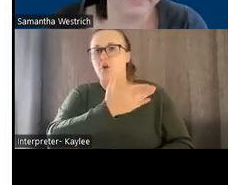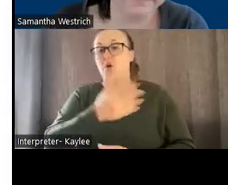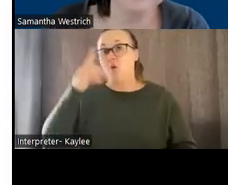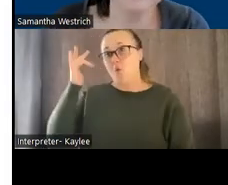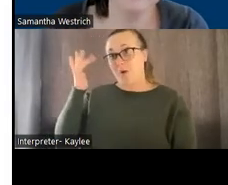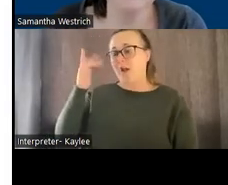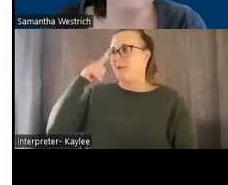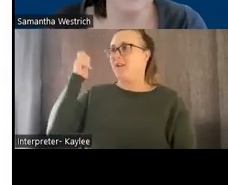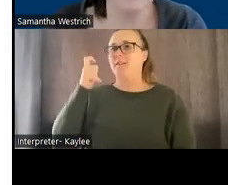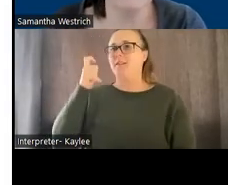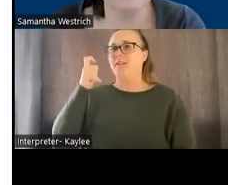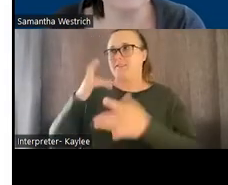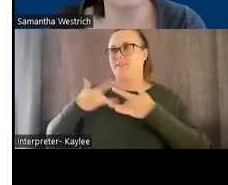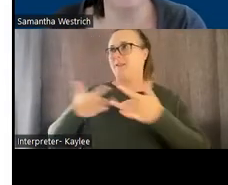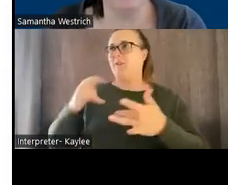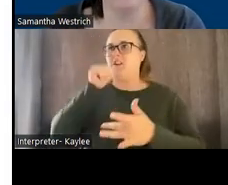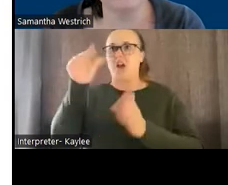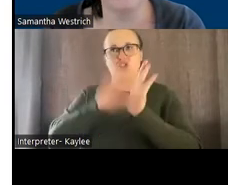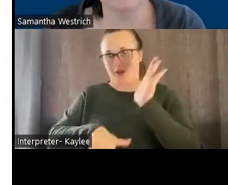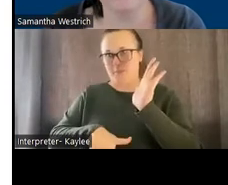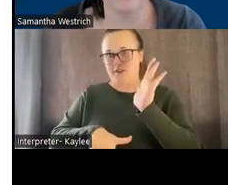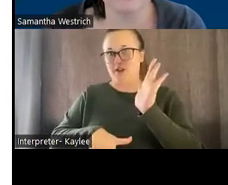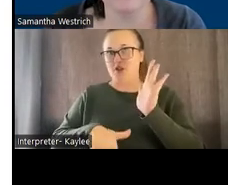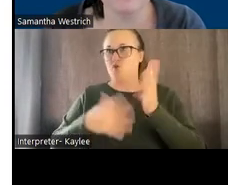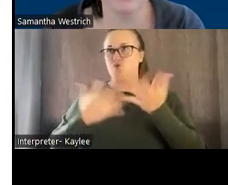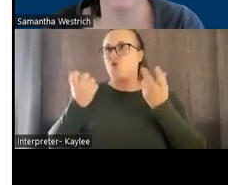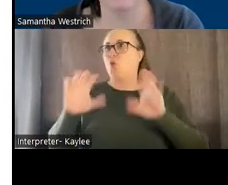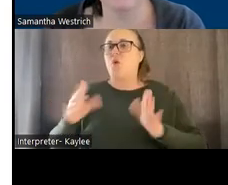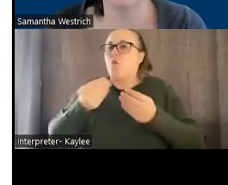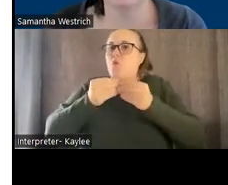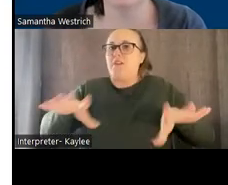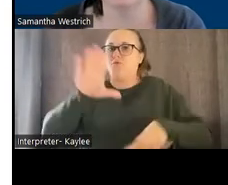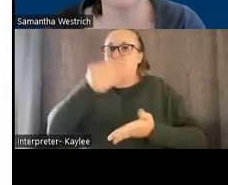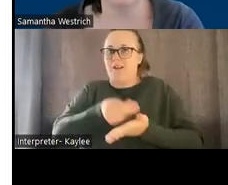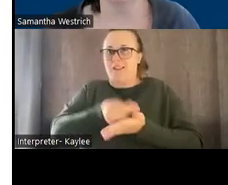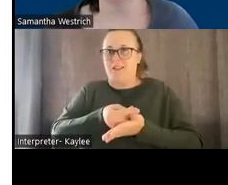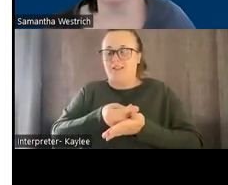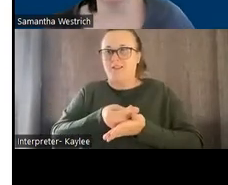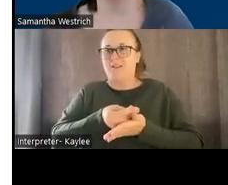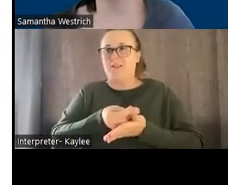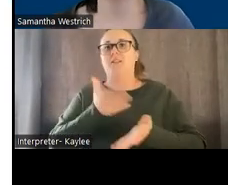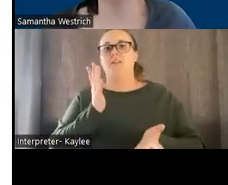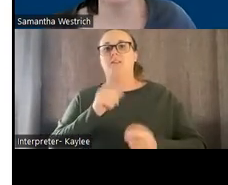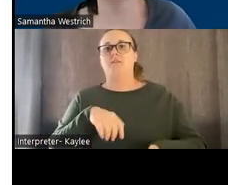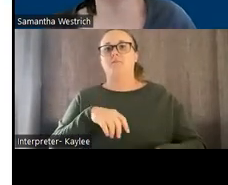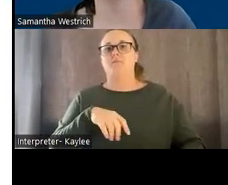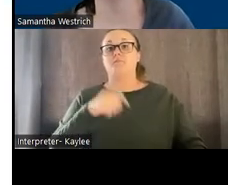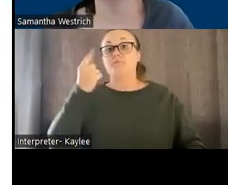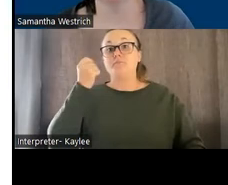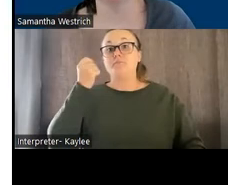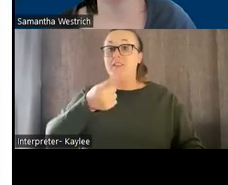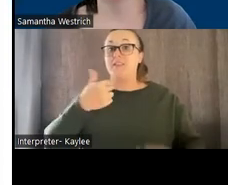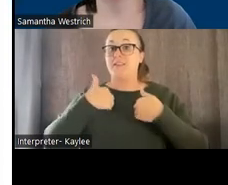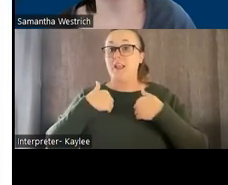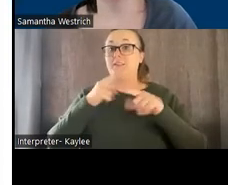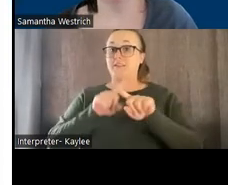the user. It is available in different languages and you can use them in a bilingual way. So if